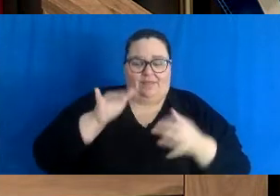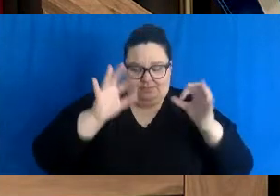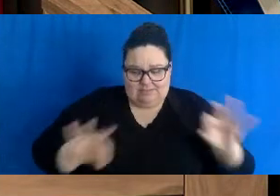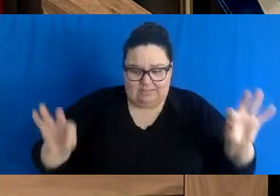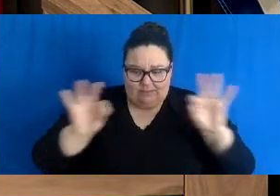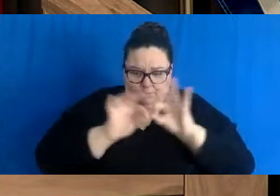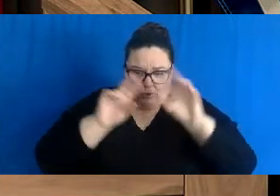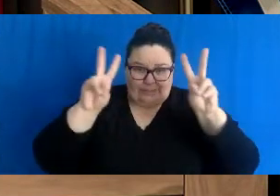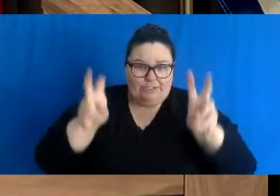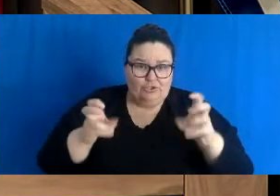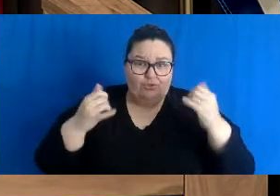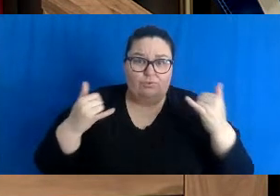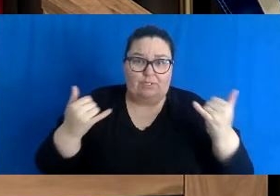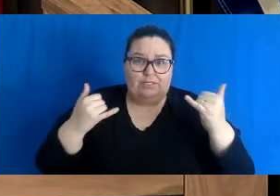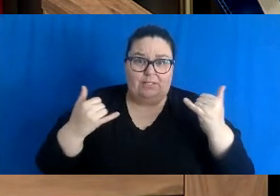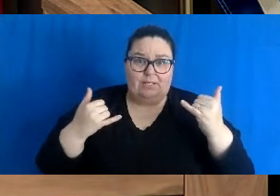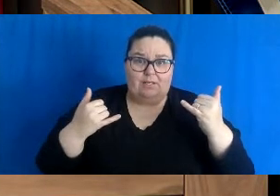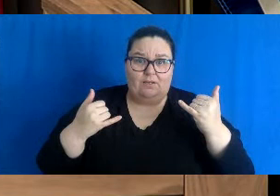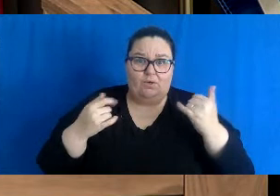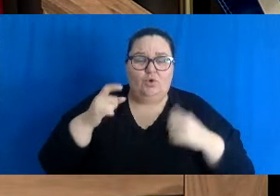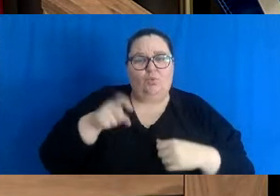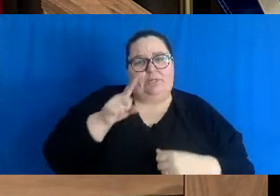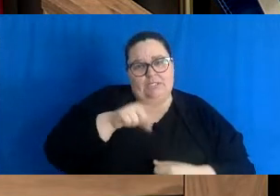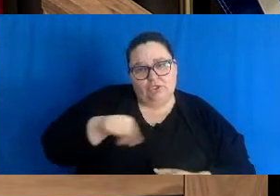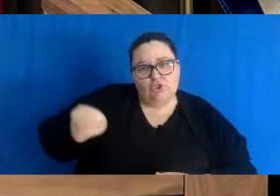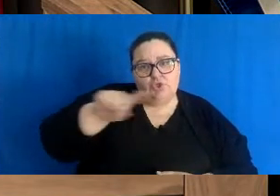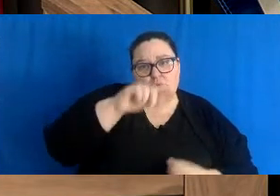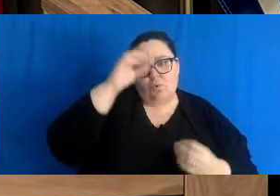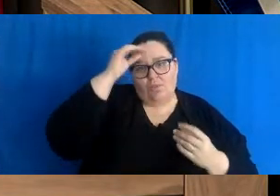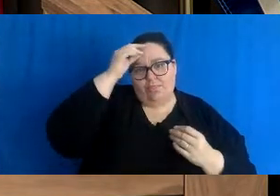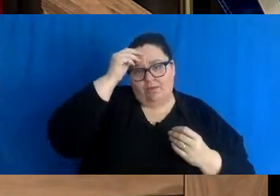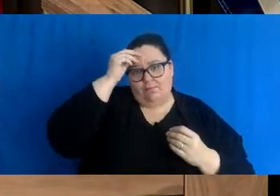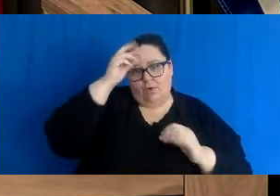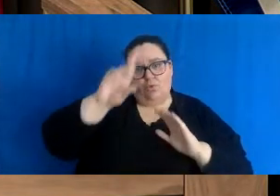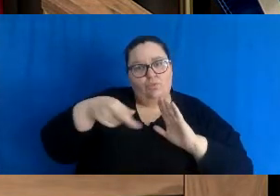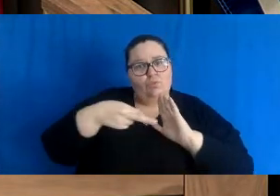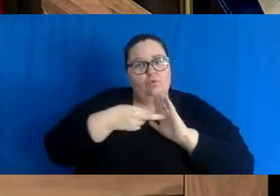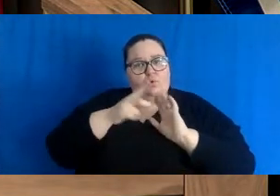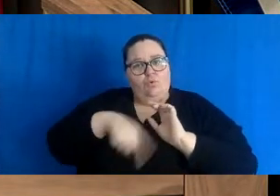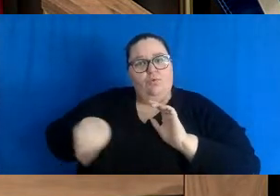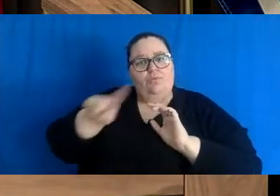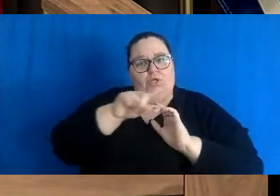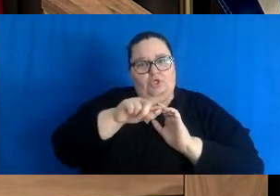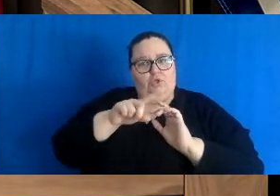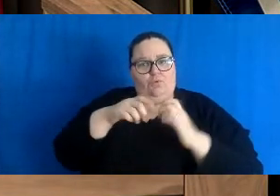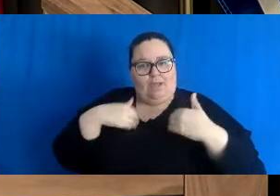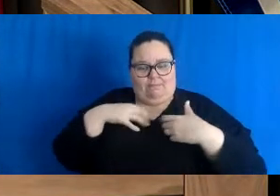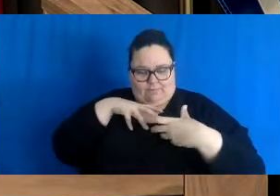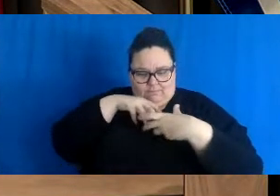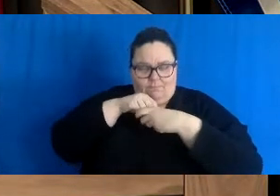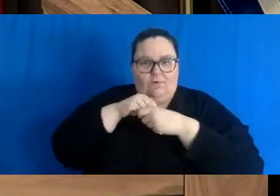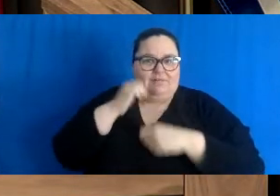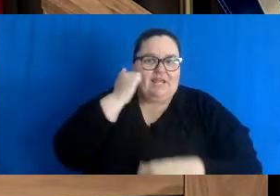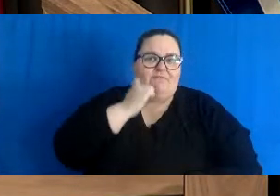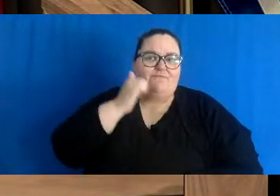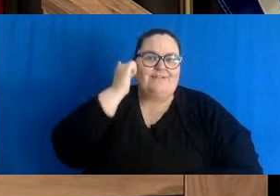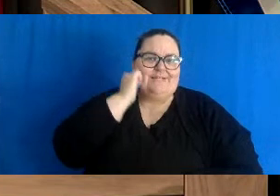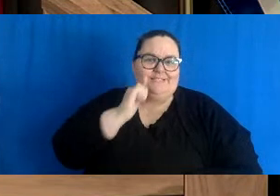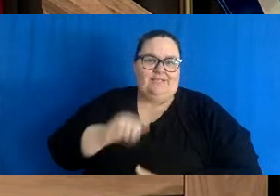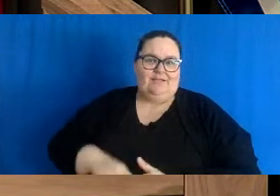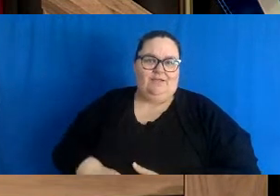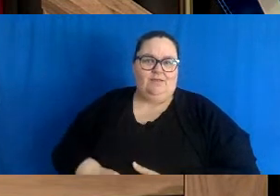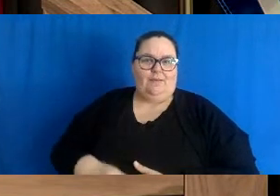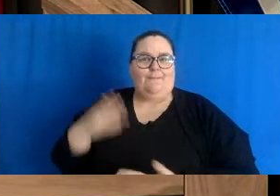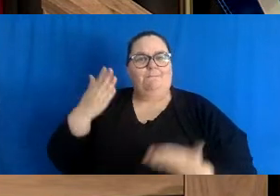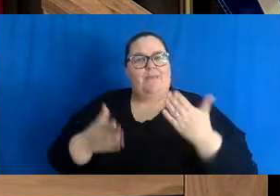We need each of you to just think a little harder about the role that you play each and every day and what we can do differently.